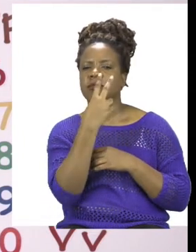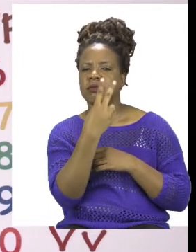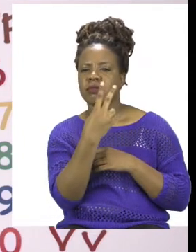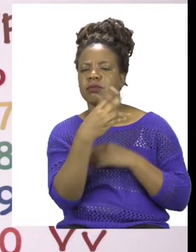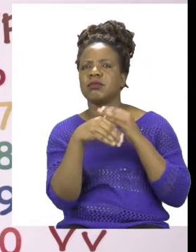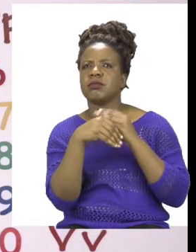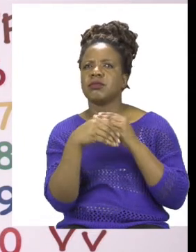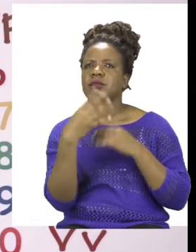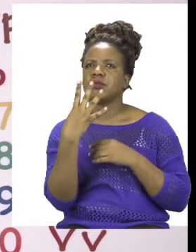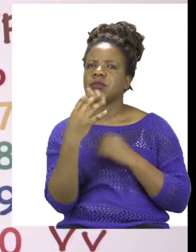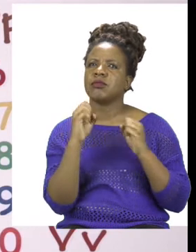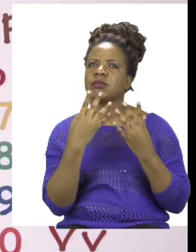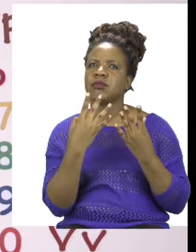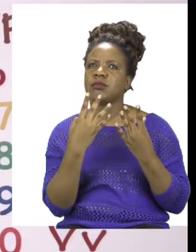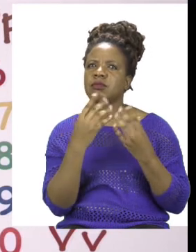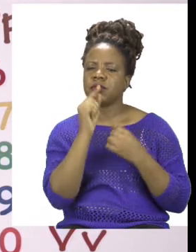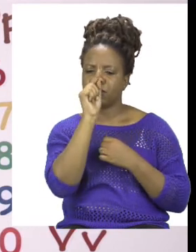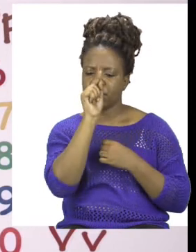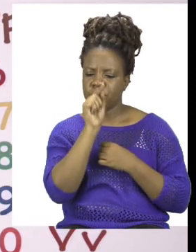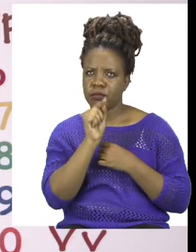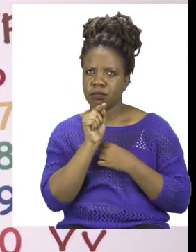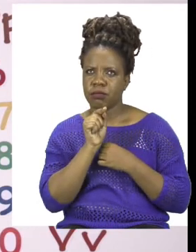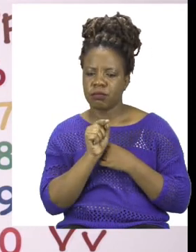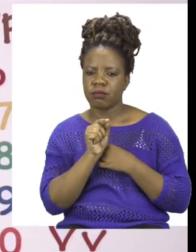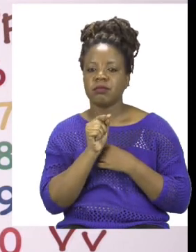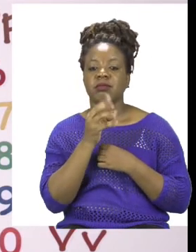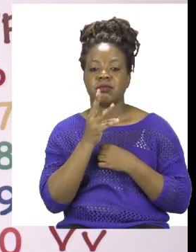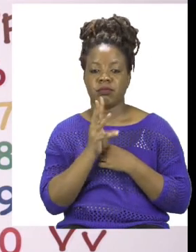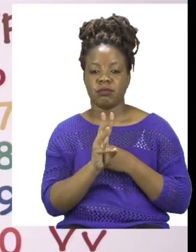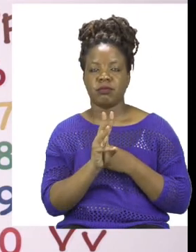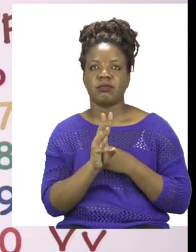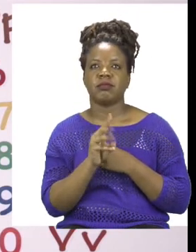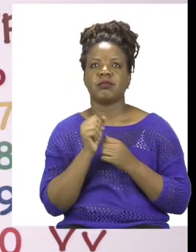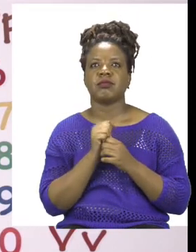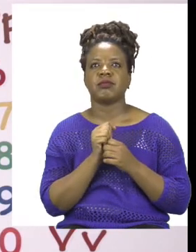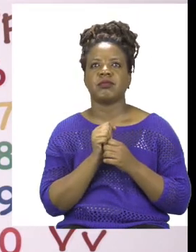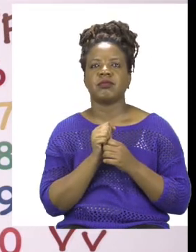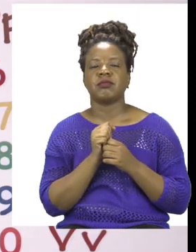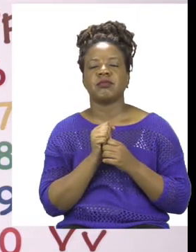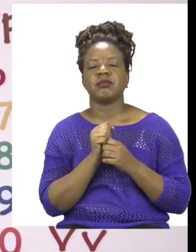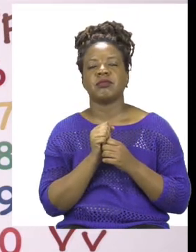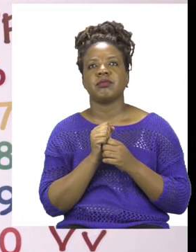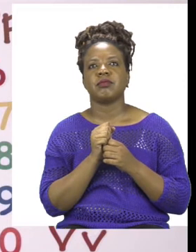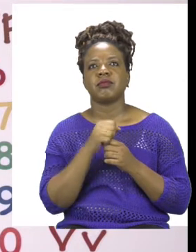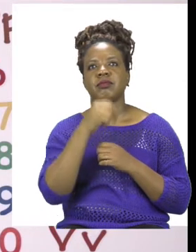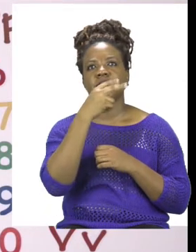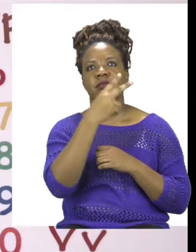4 our answer will be 6. Now we know that